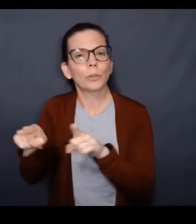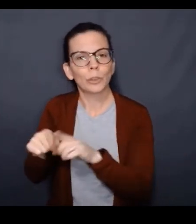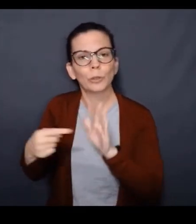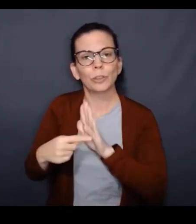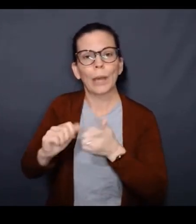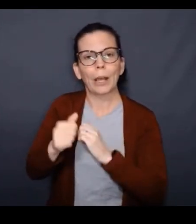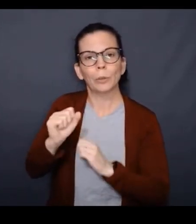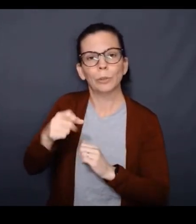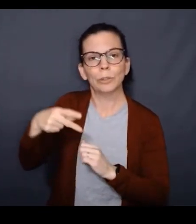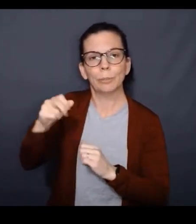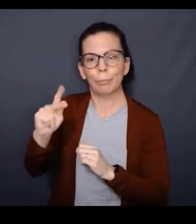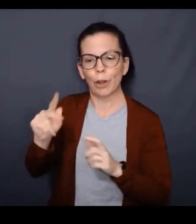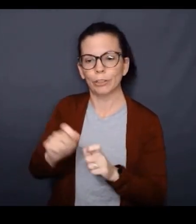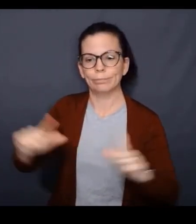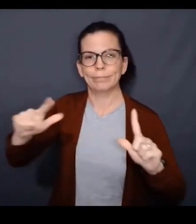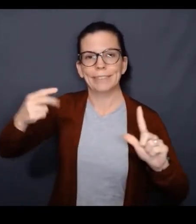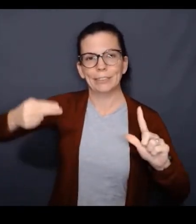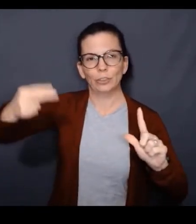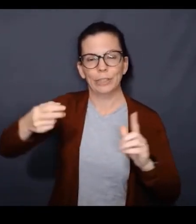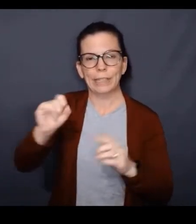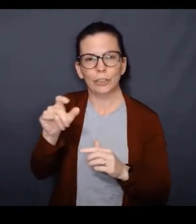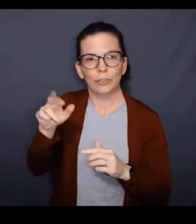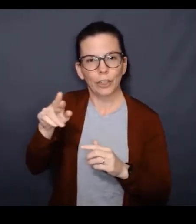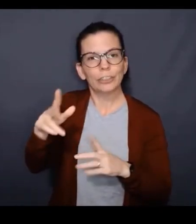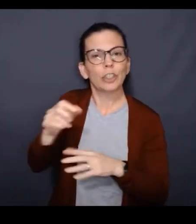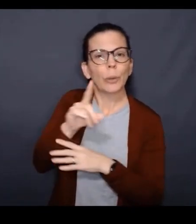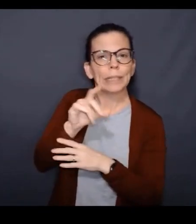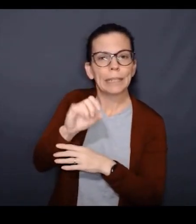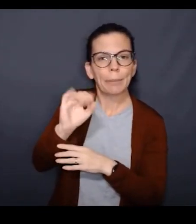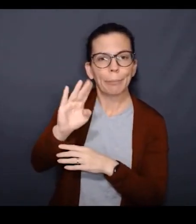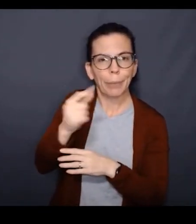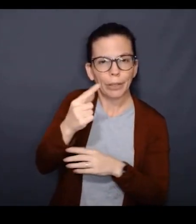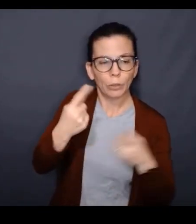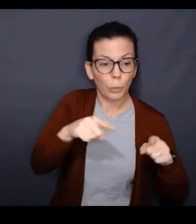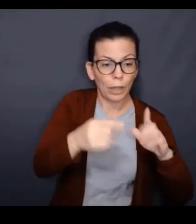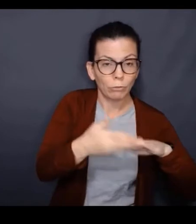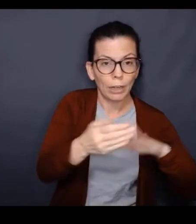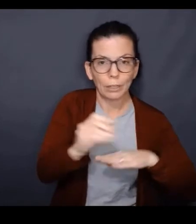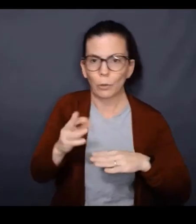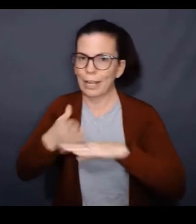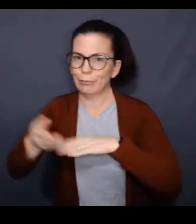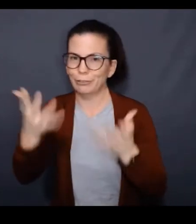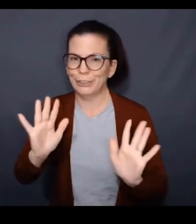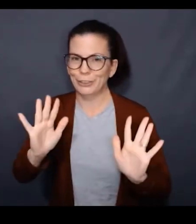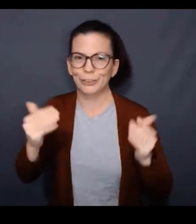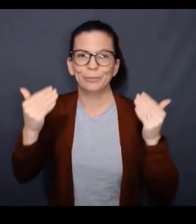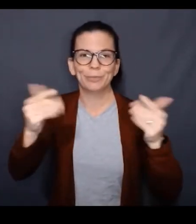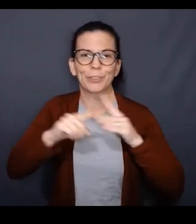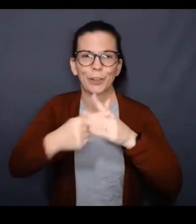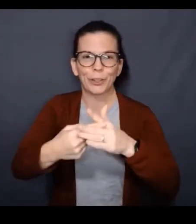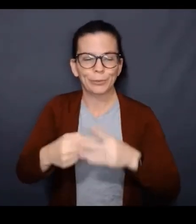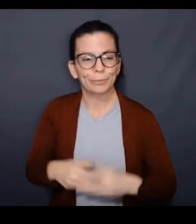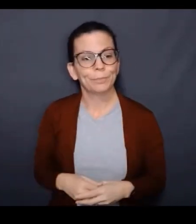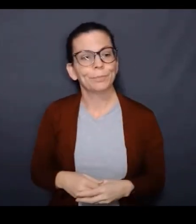to spin up a Spark history server so you can easily debug your job while it's running or after it's finished. Let's get started.